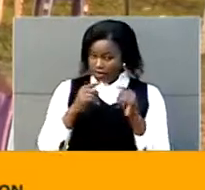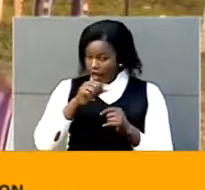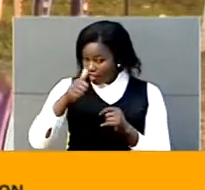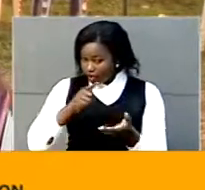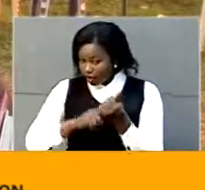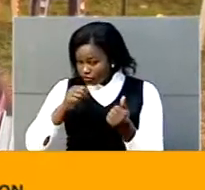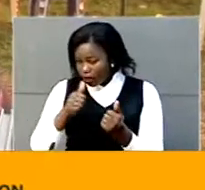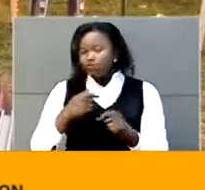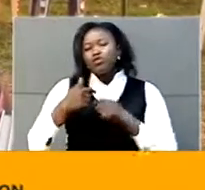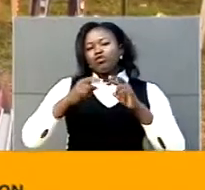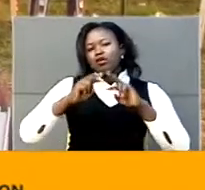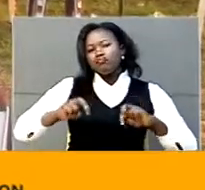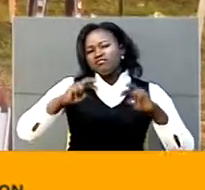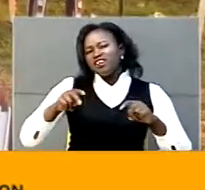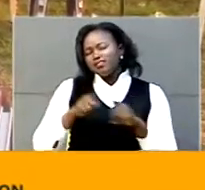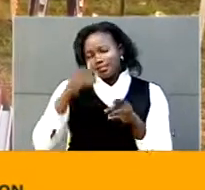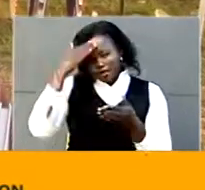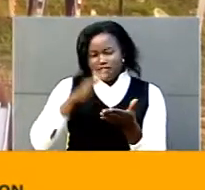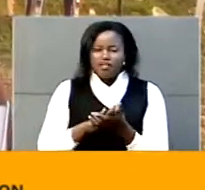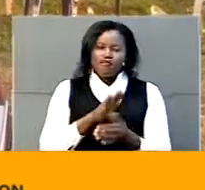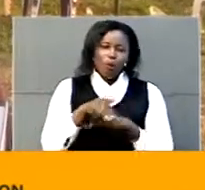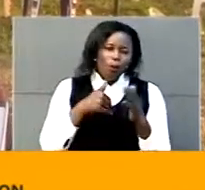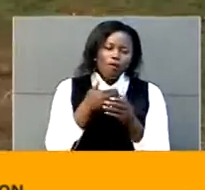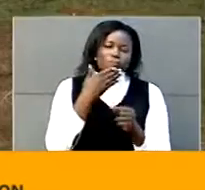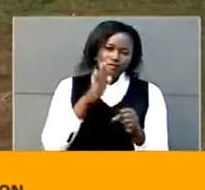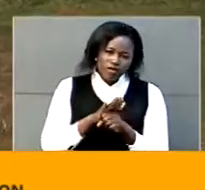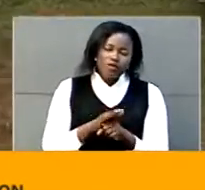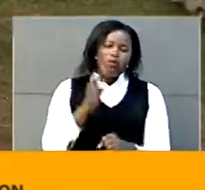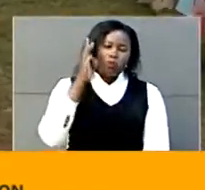And I believe almost all these pledges would be honored.